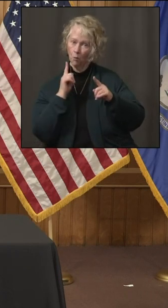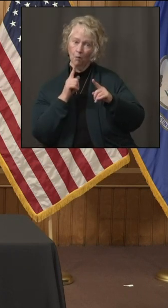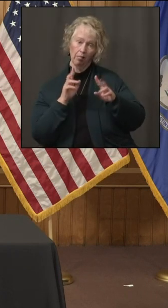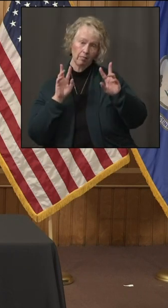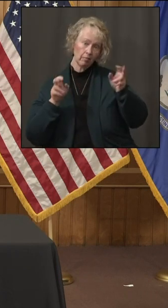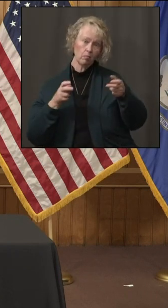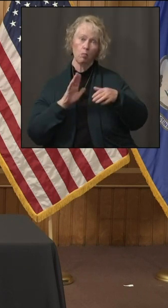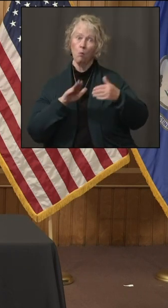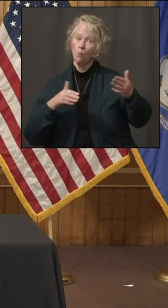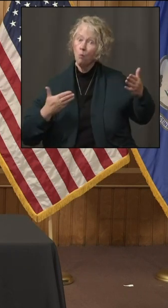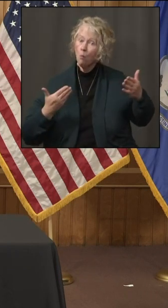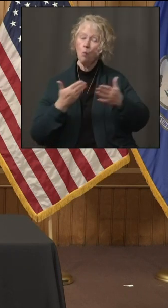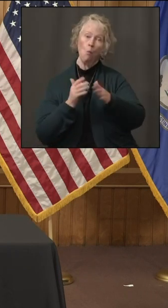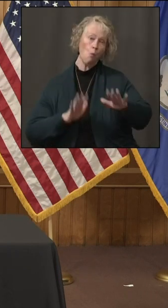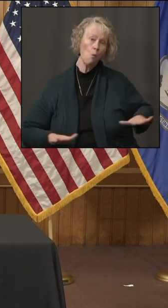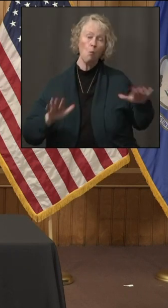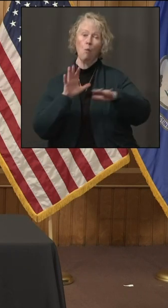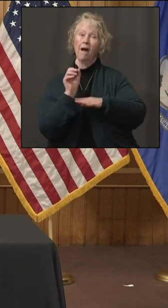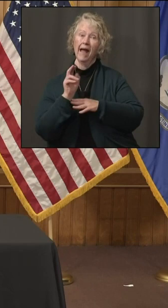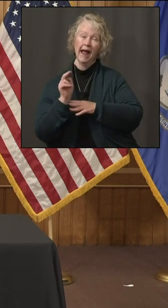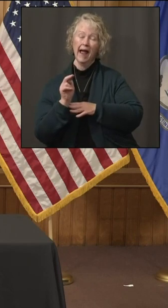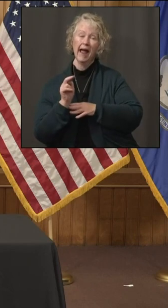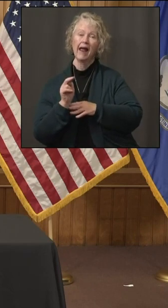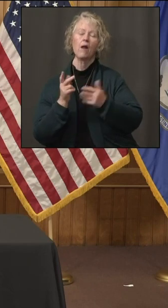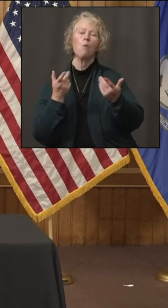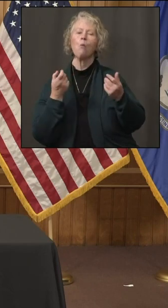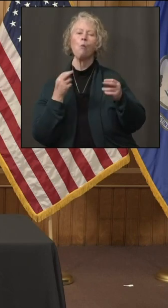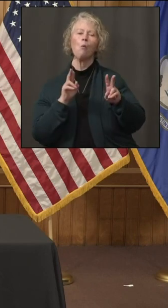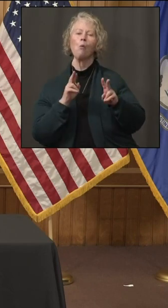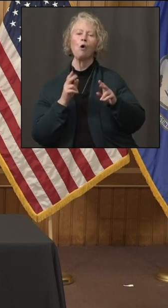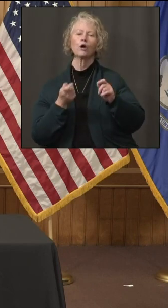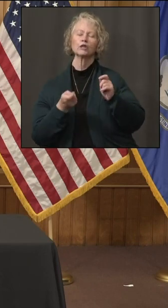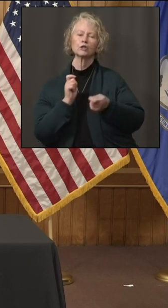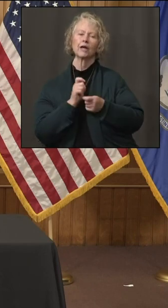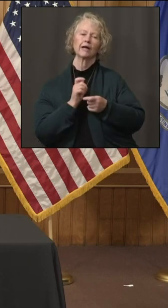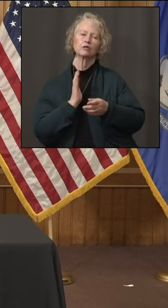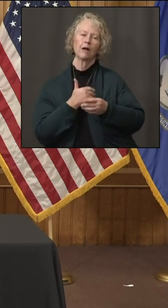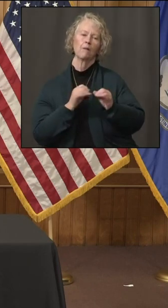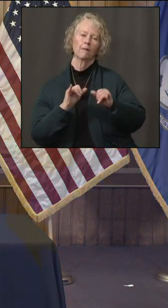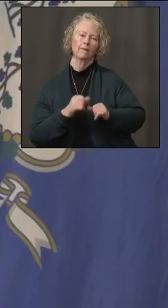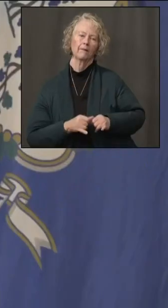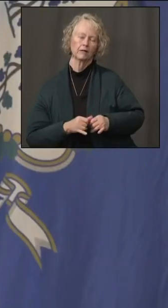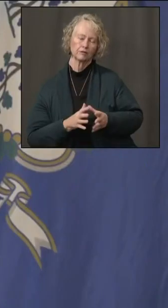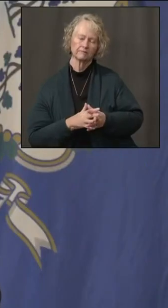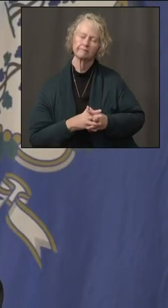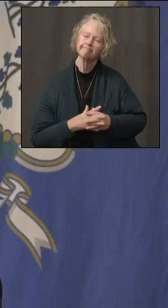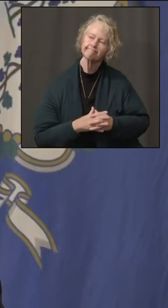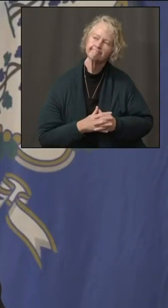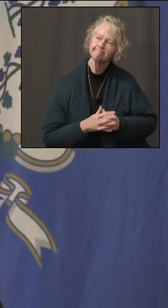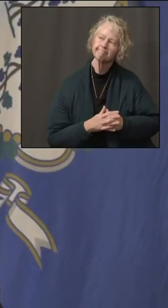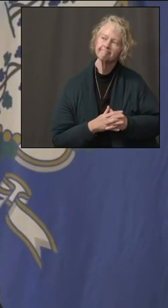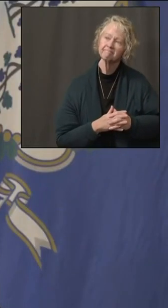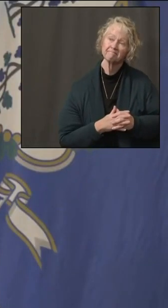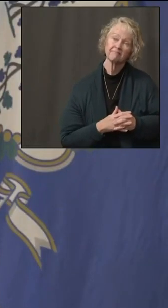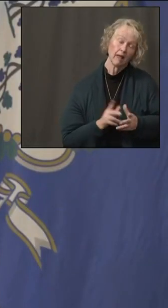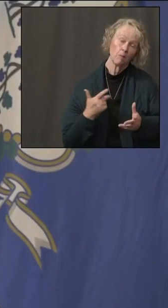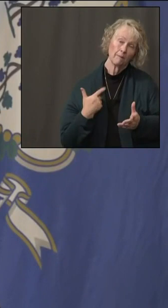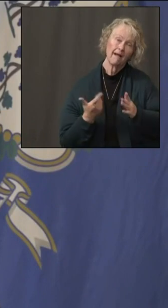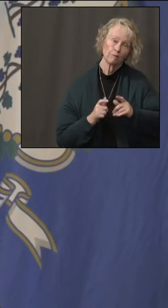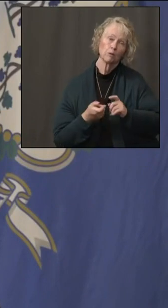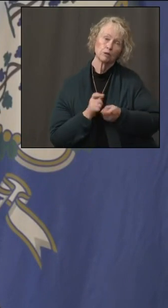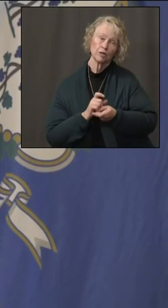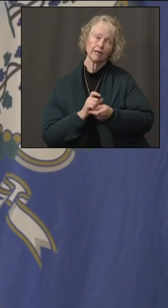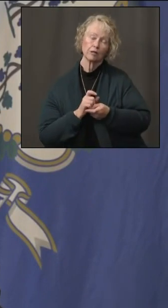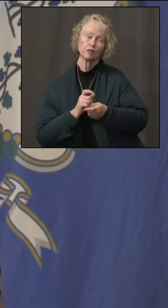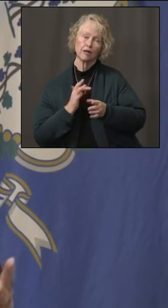to either change the metrics or just change the system itself? Yeah, man, I think we are changing the system. Look, it's still